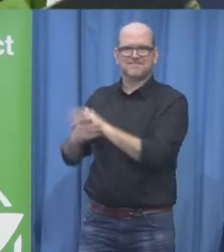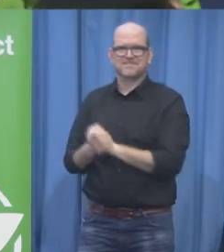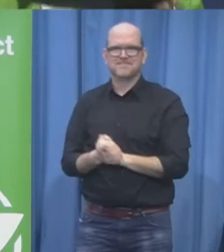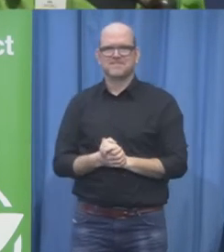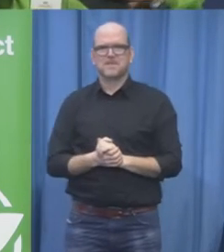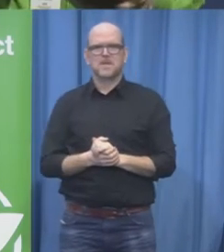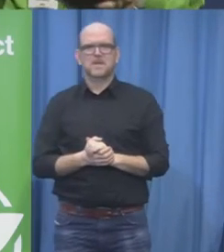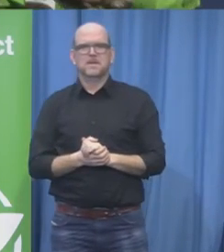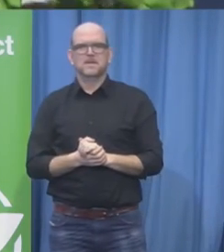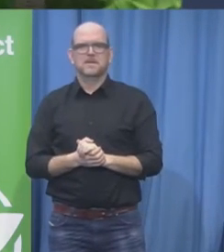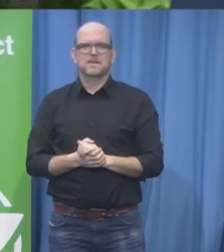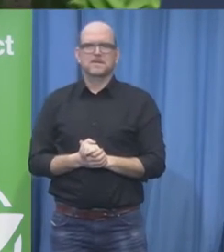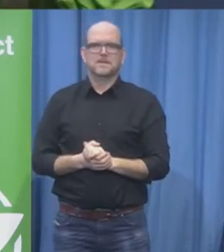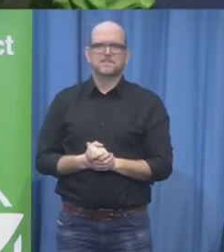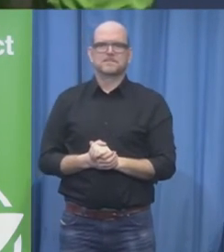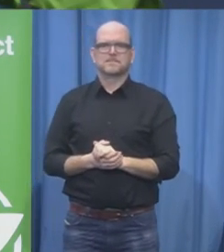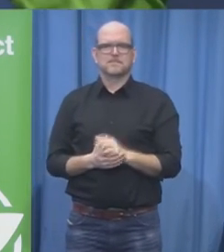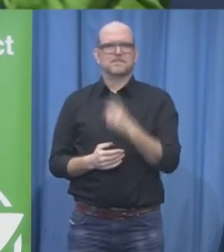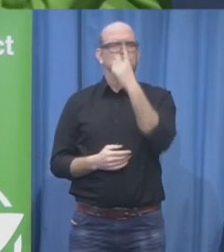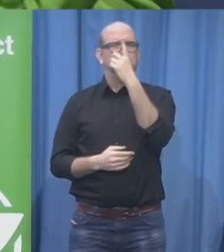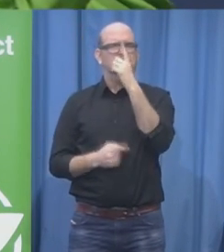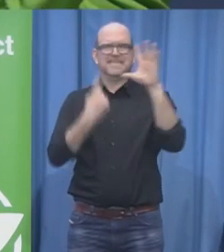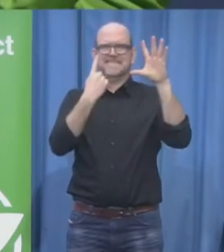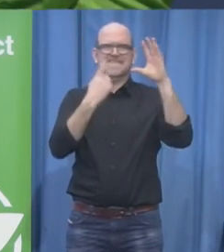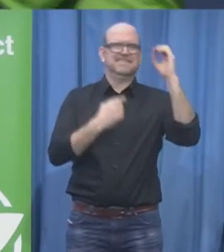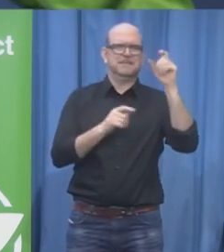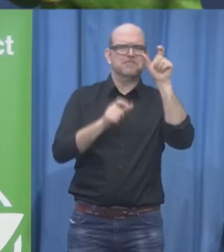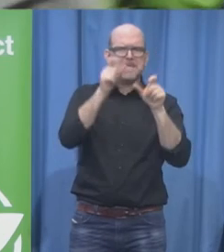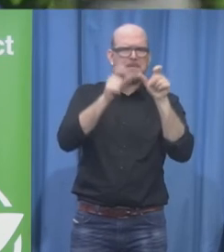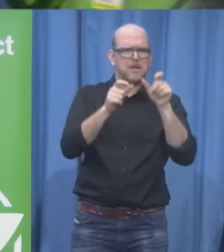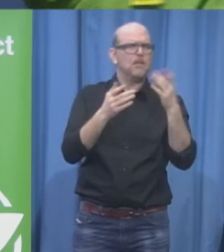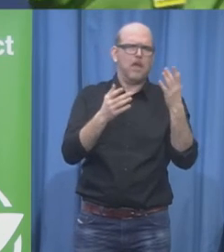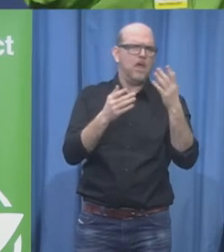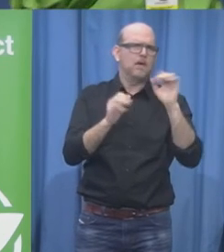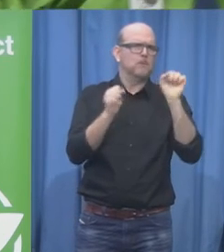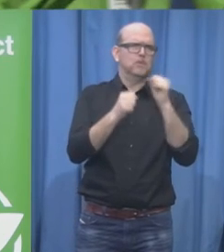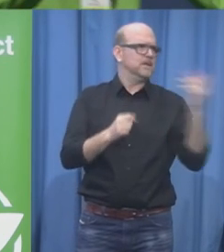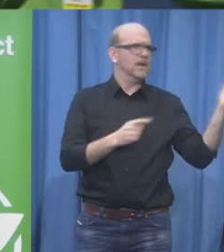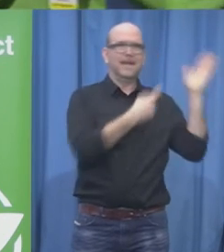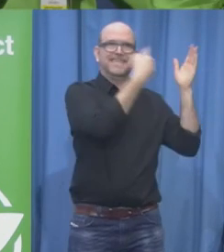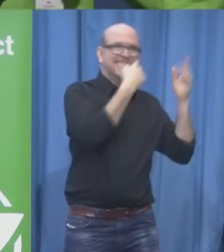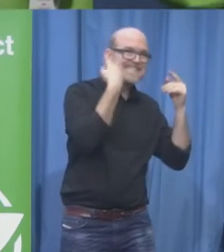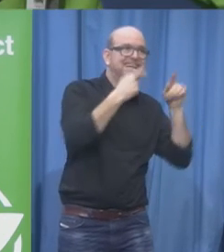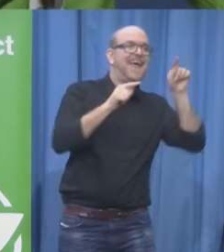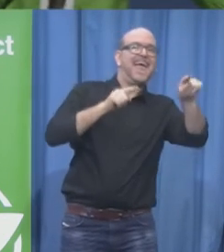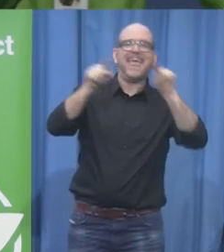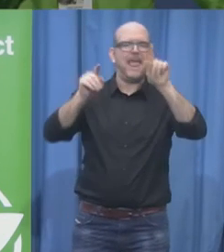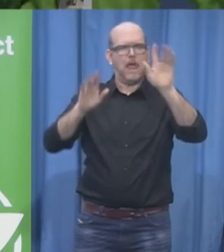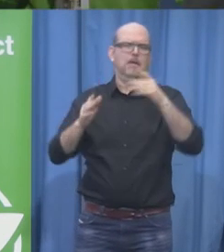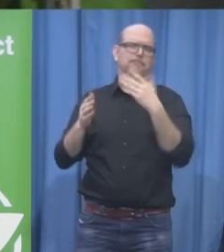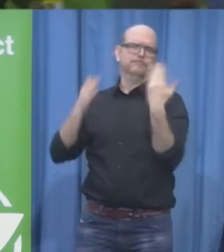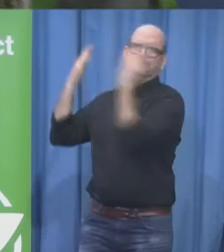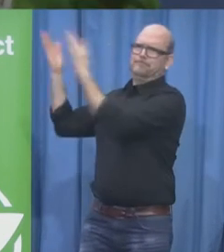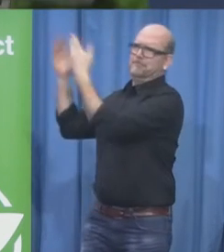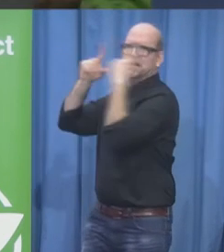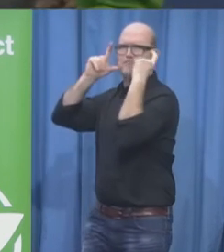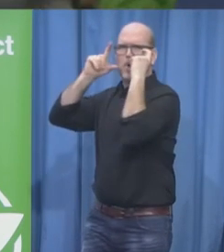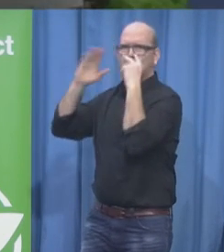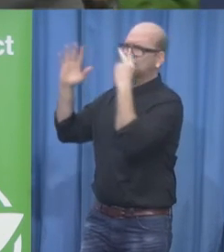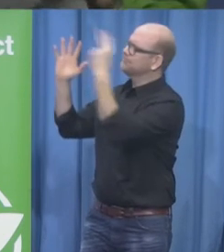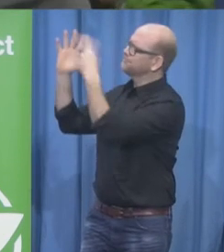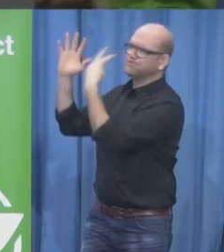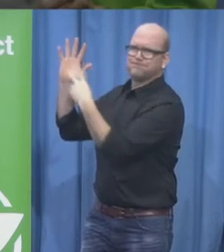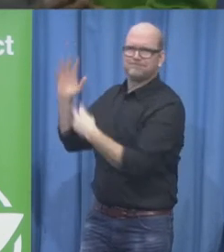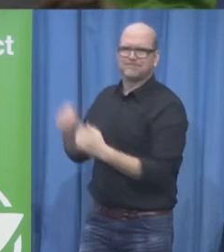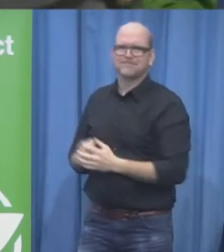countries different specialities and different passions now we ask you to use your social media but please